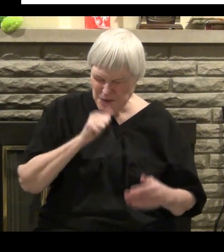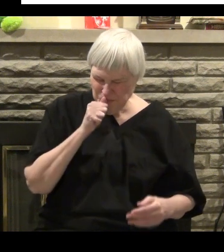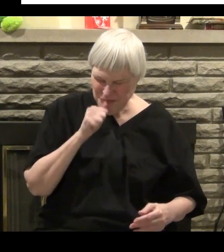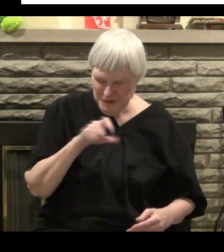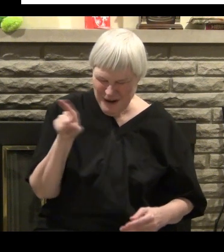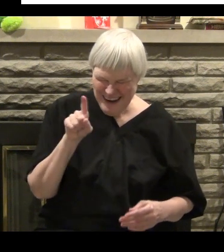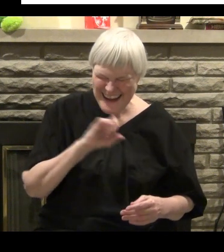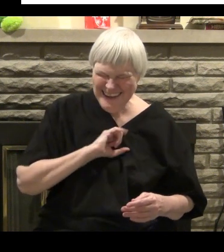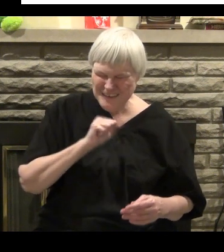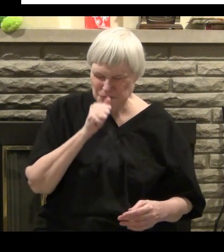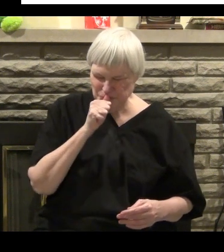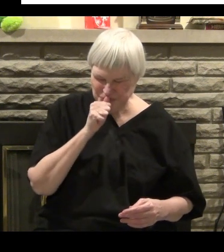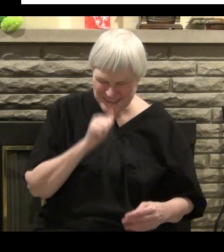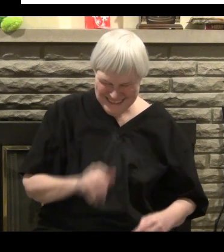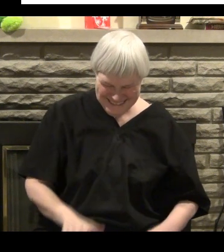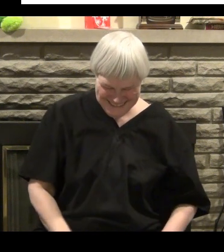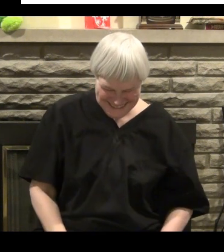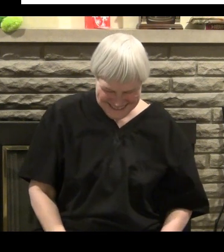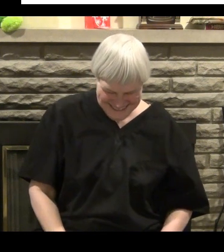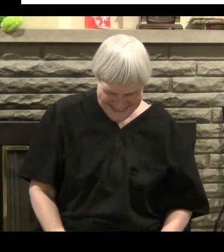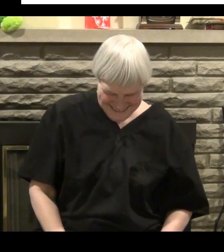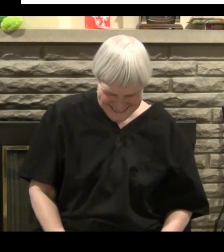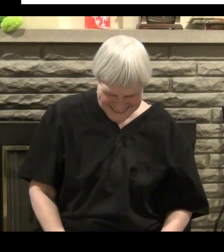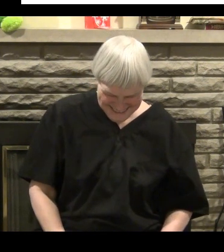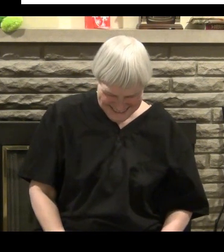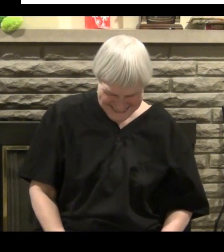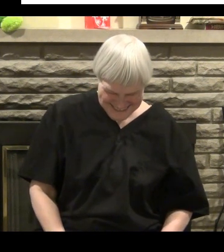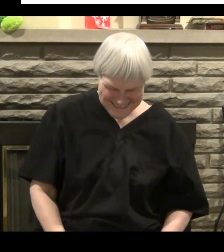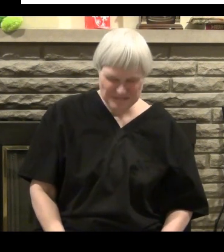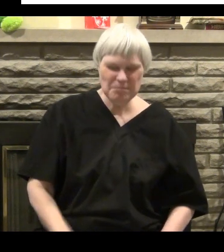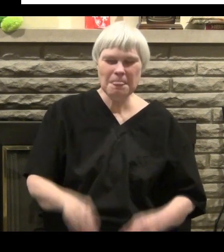Getting ahead of myself here. got the stuff right here and couldn't see if there is.